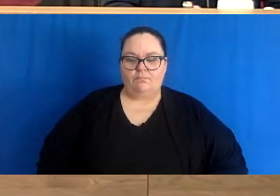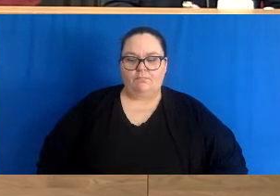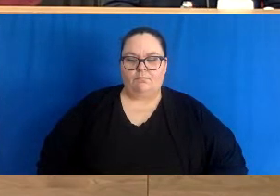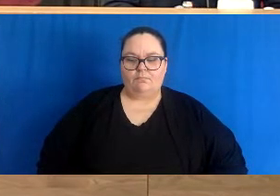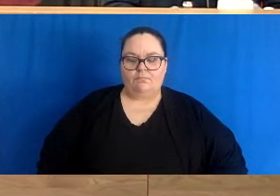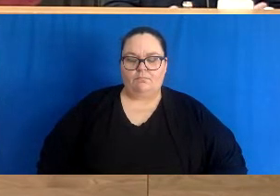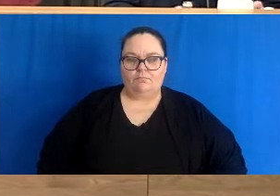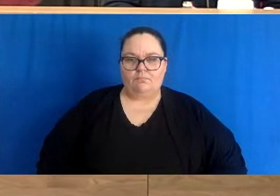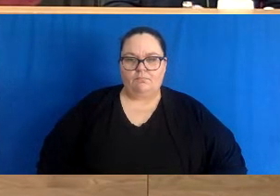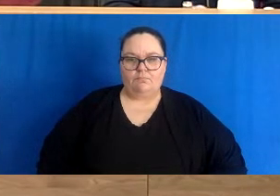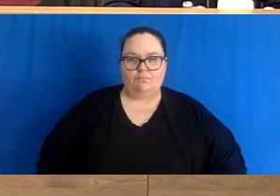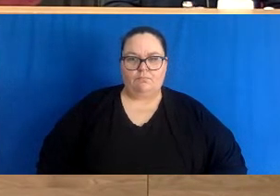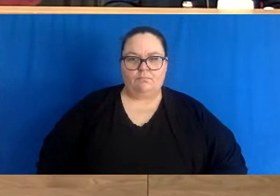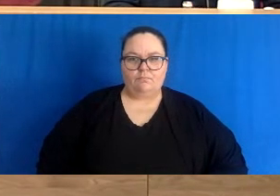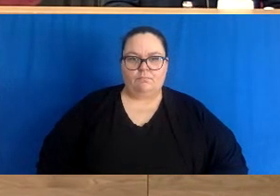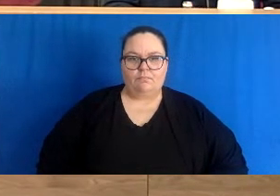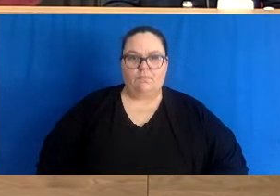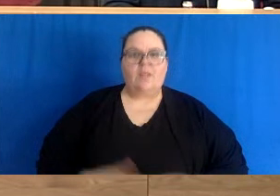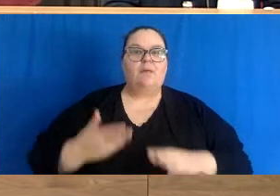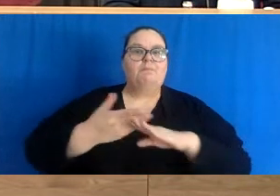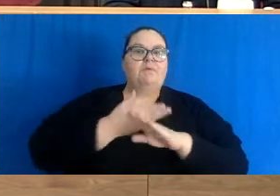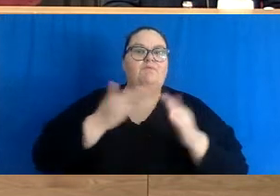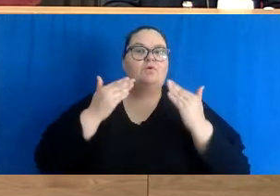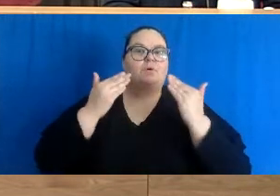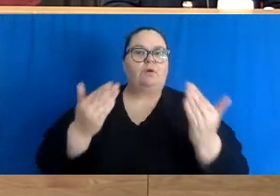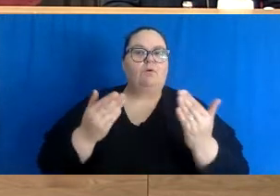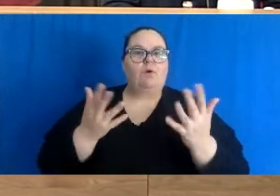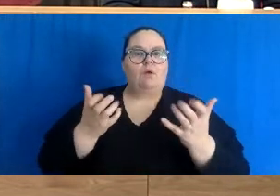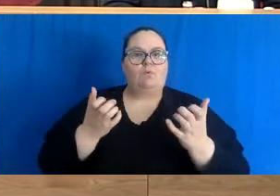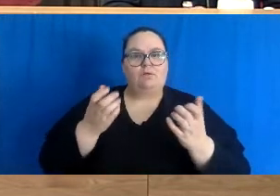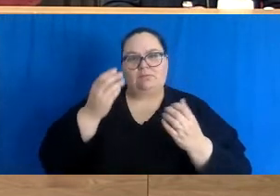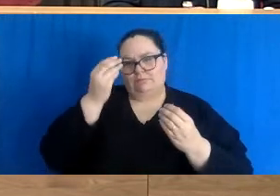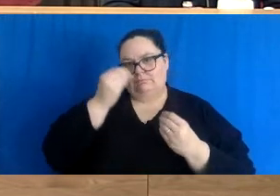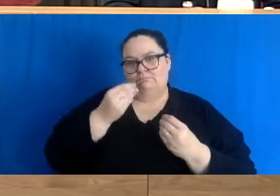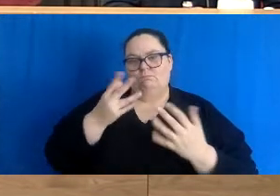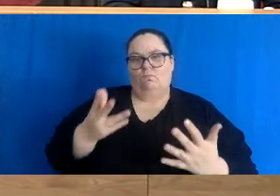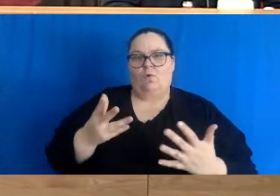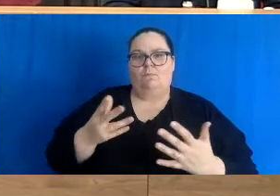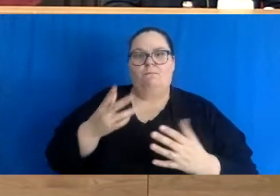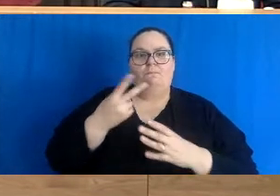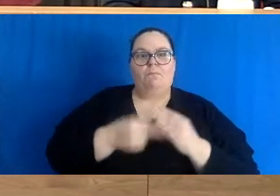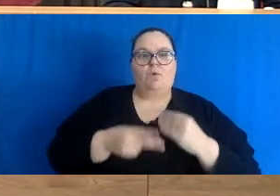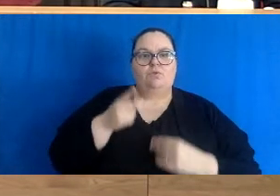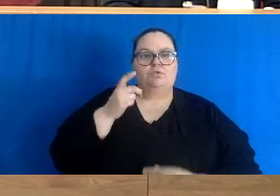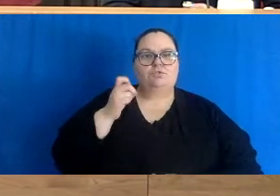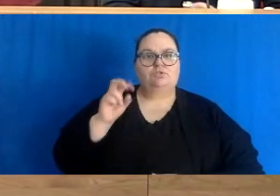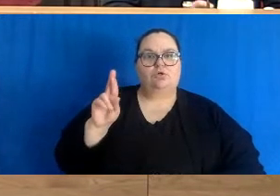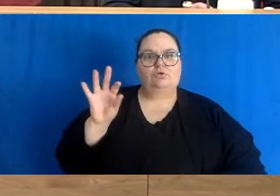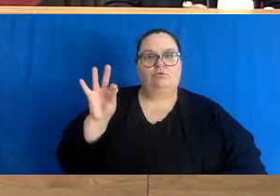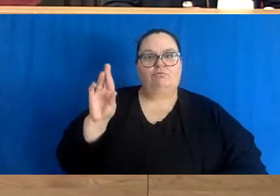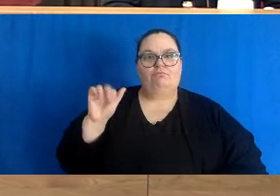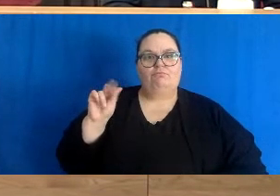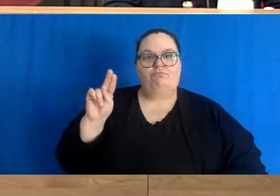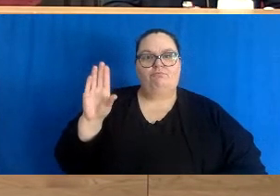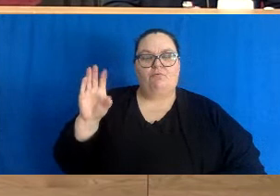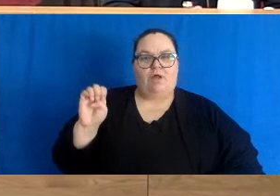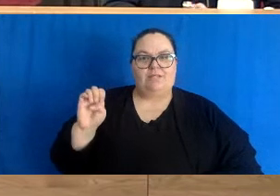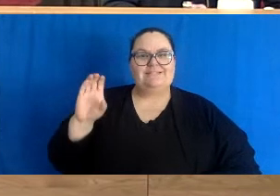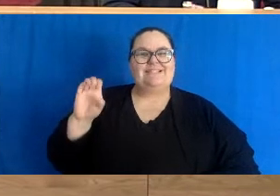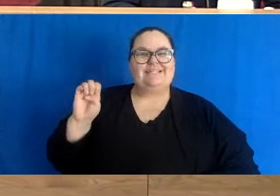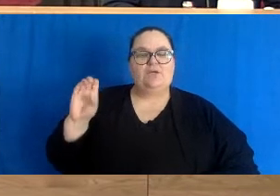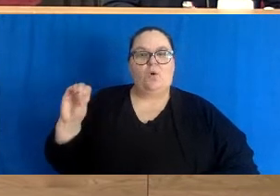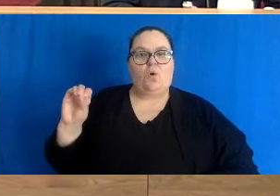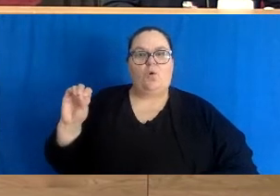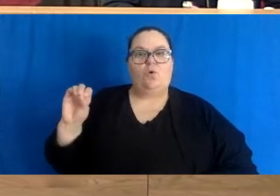questions à leur poser. Before we proceed, I'd just like to notify everybody that both Dr. France Desrosiers, CEO of Vitalité